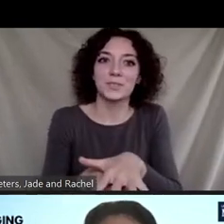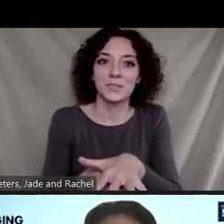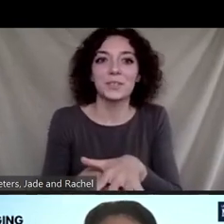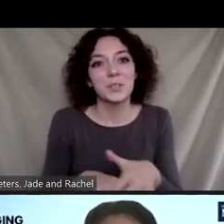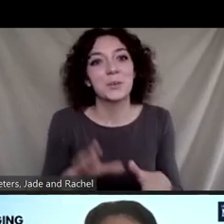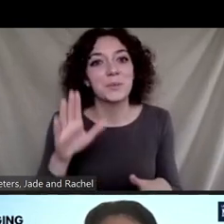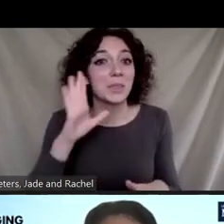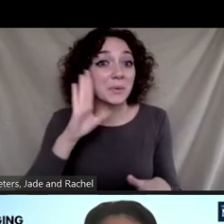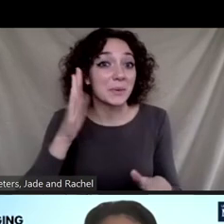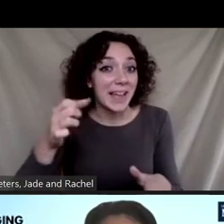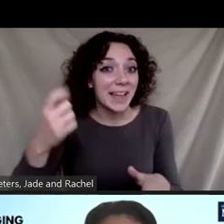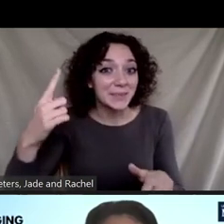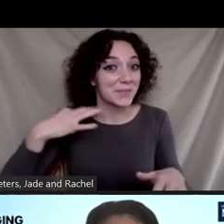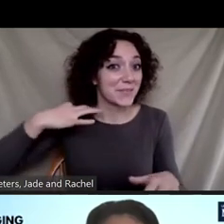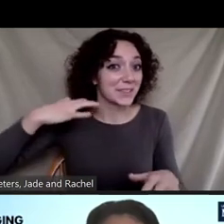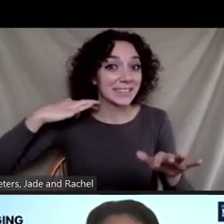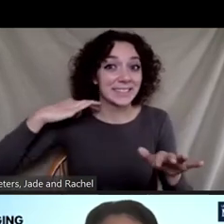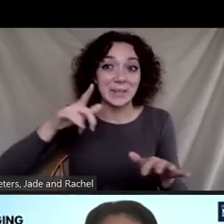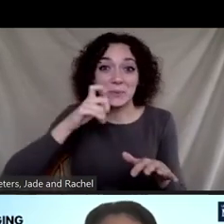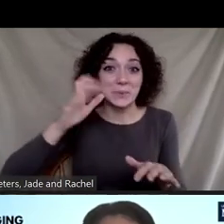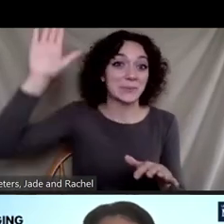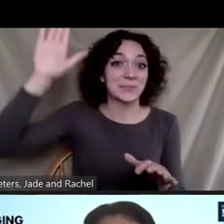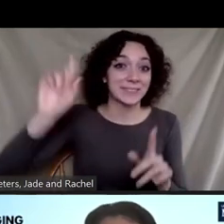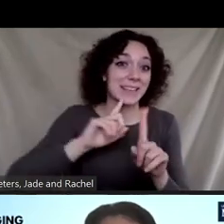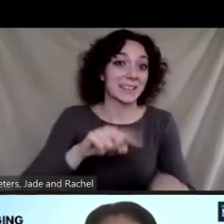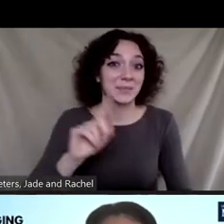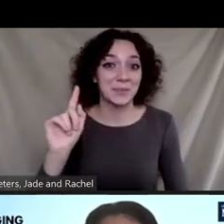I'll let anyone volunteer to answer that question.